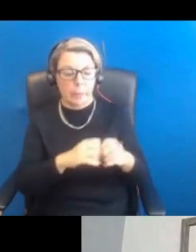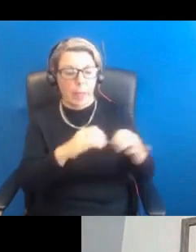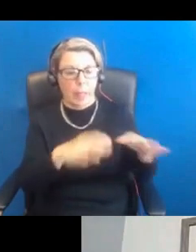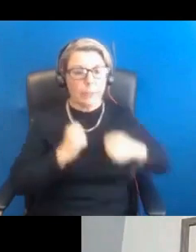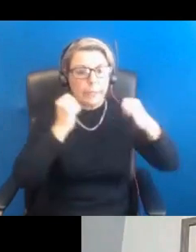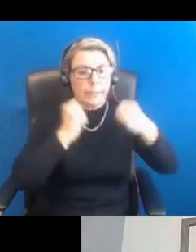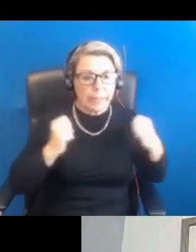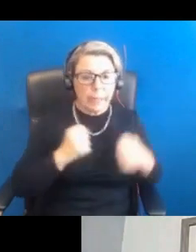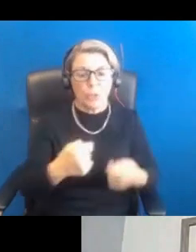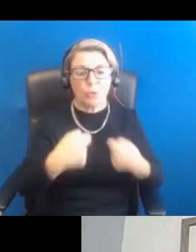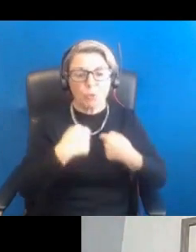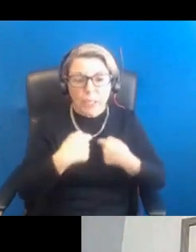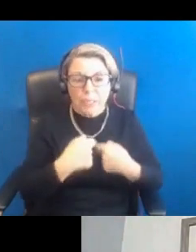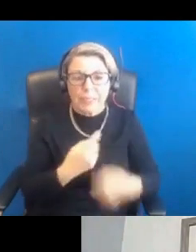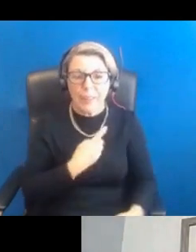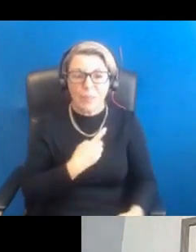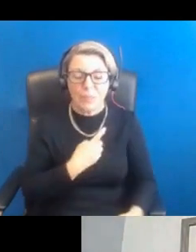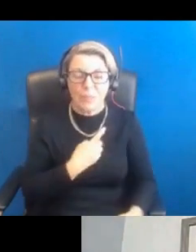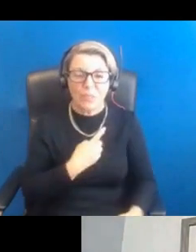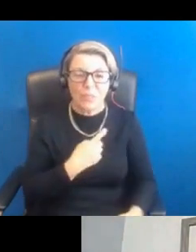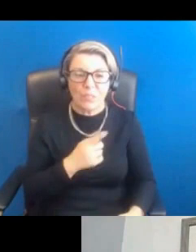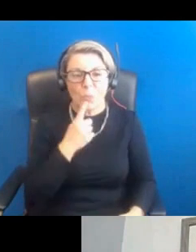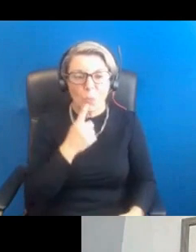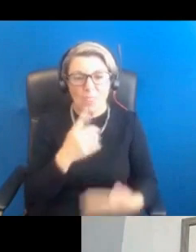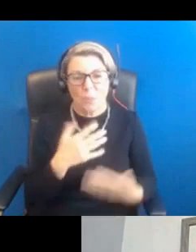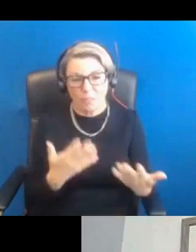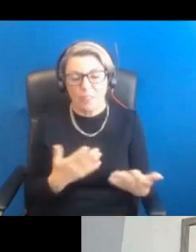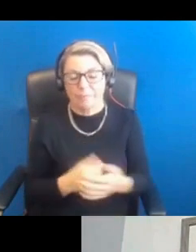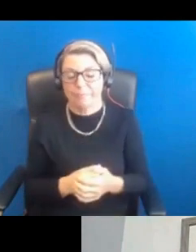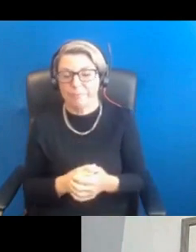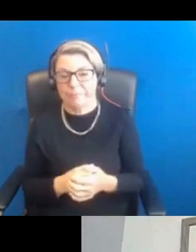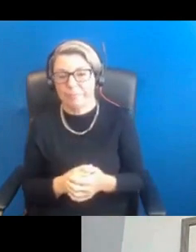exercise. So the answer is exercise without that reward.